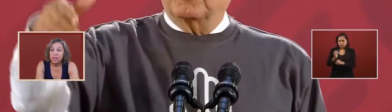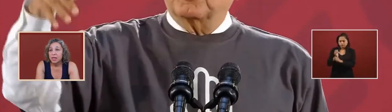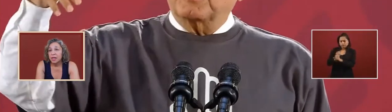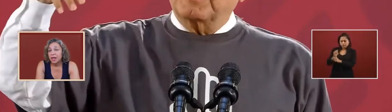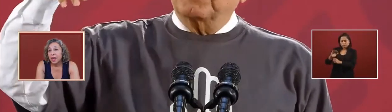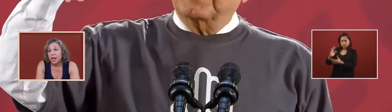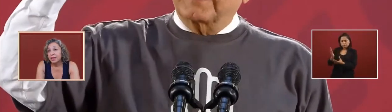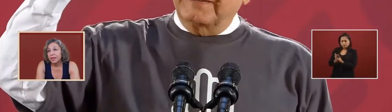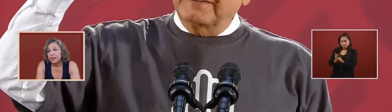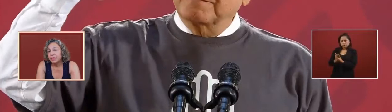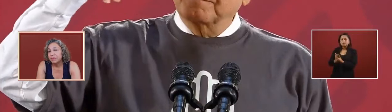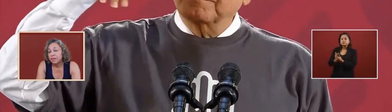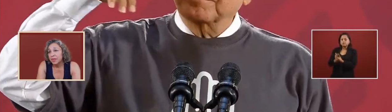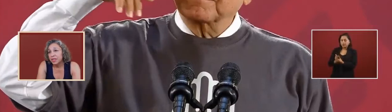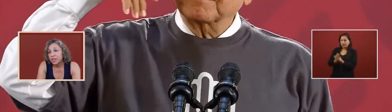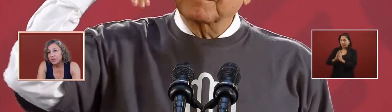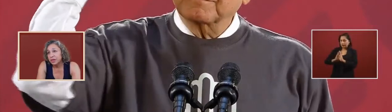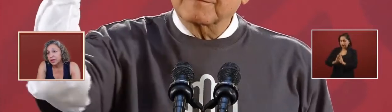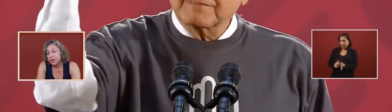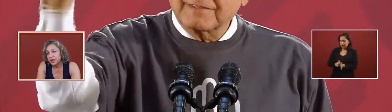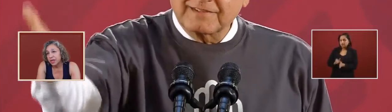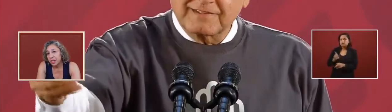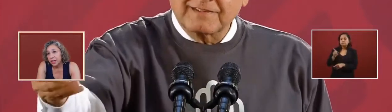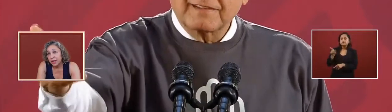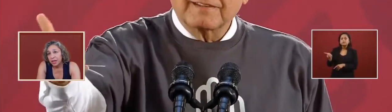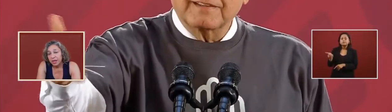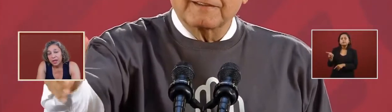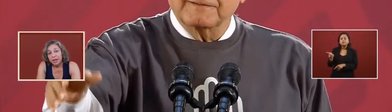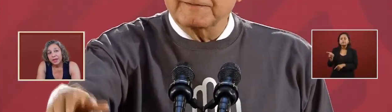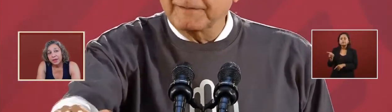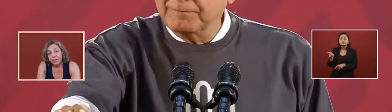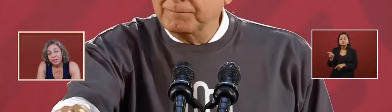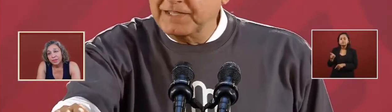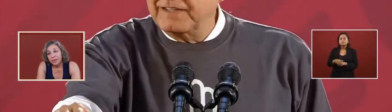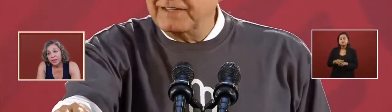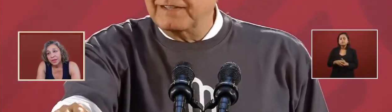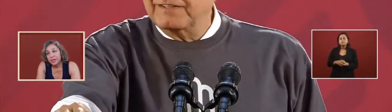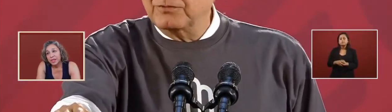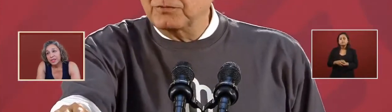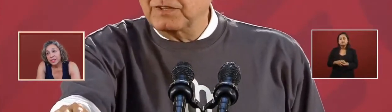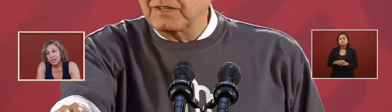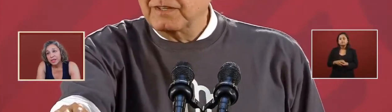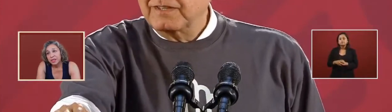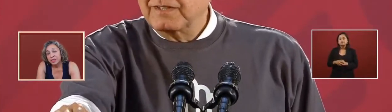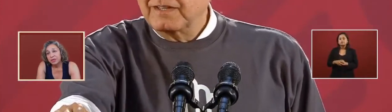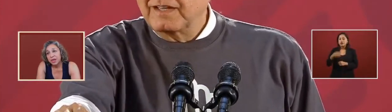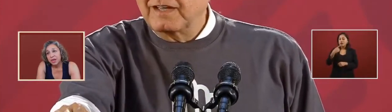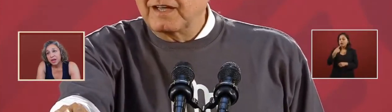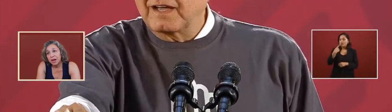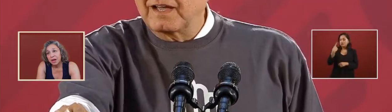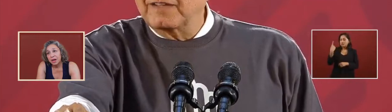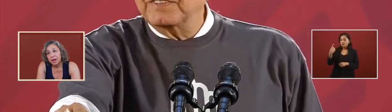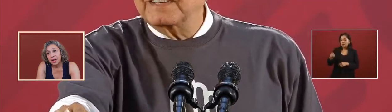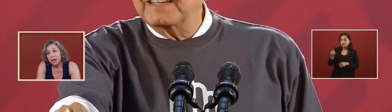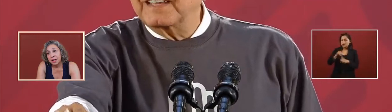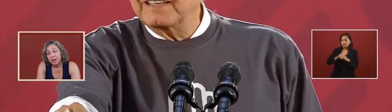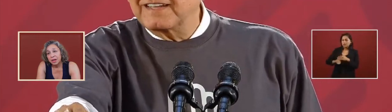and then the district attorney sends it to the